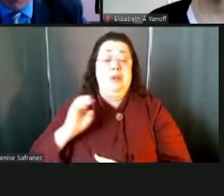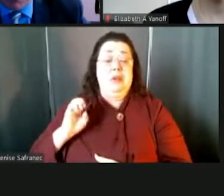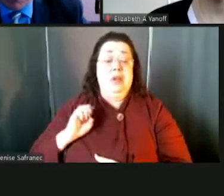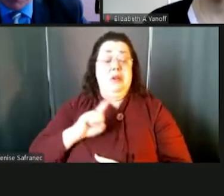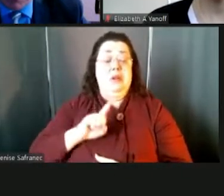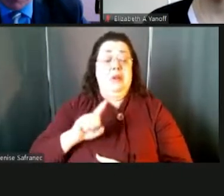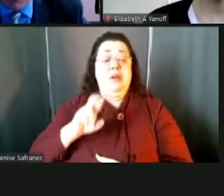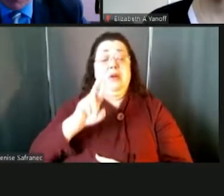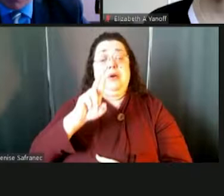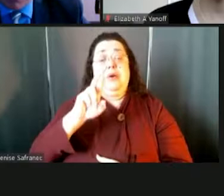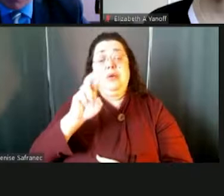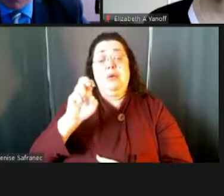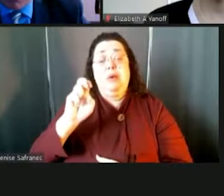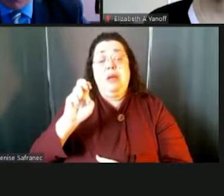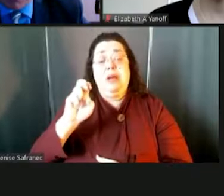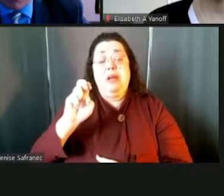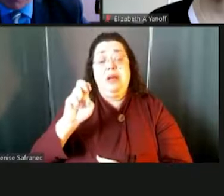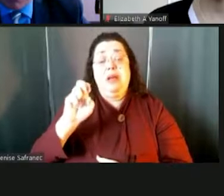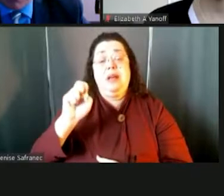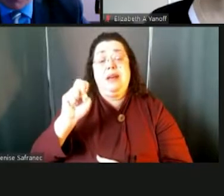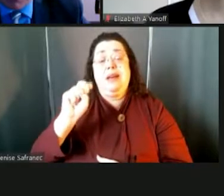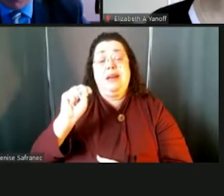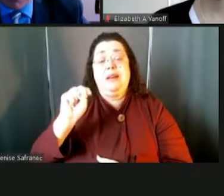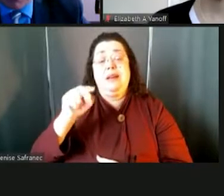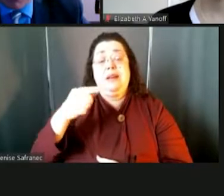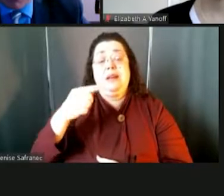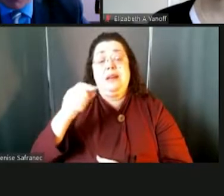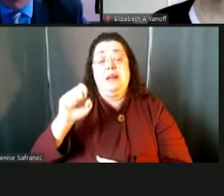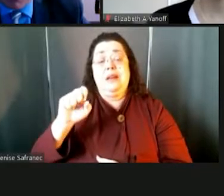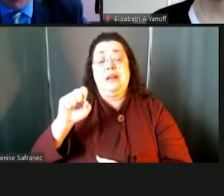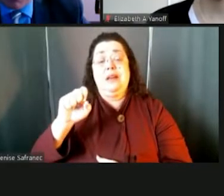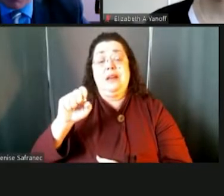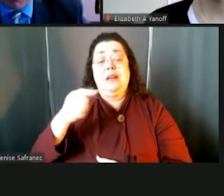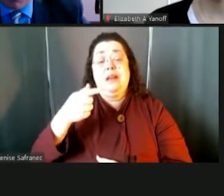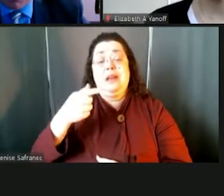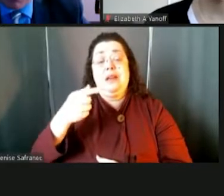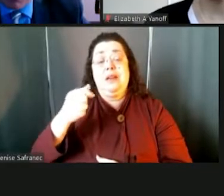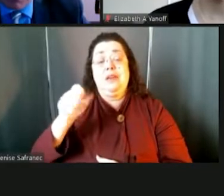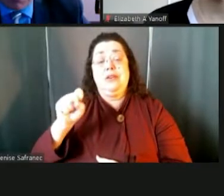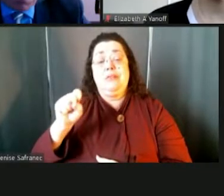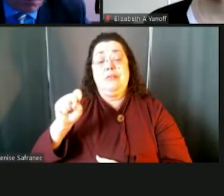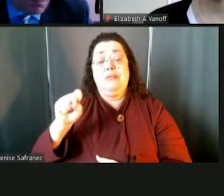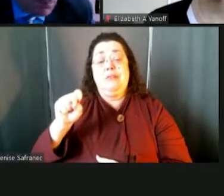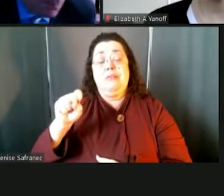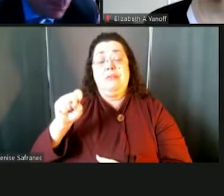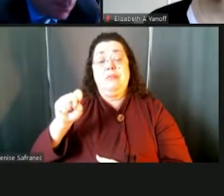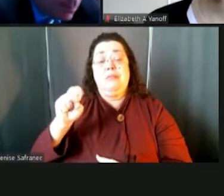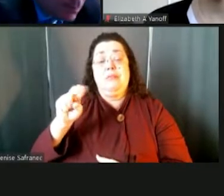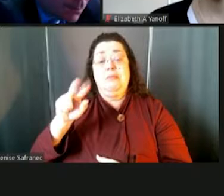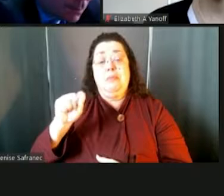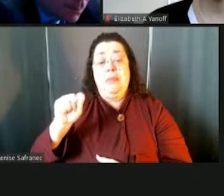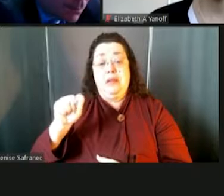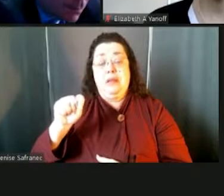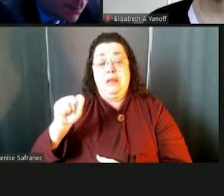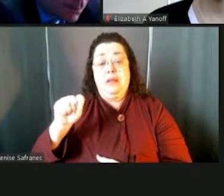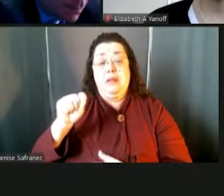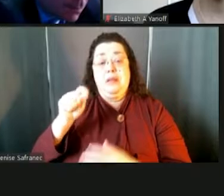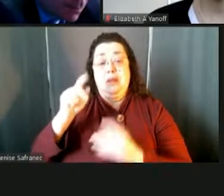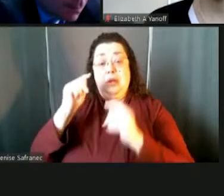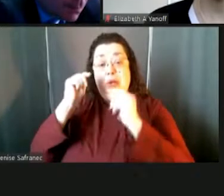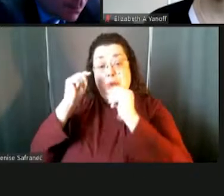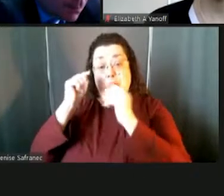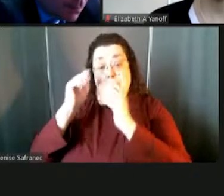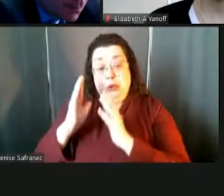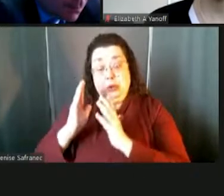-engagement tutors, which are happening right now. So kids that have struggled to log on, kids that have logged on, but look like they're,